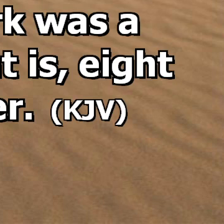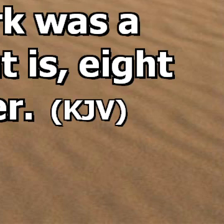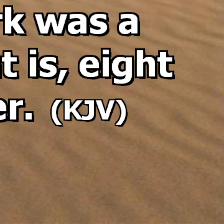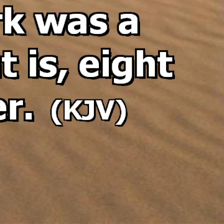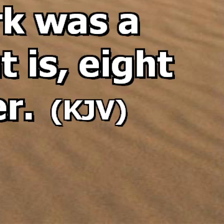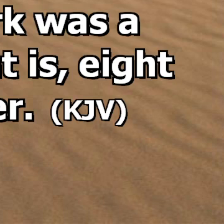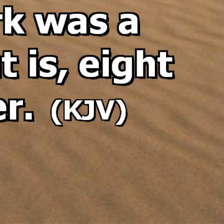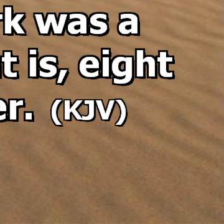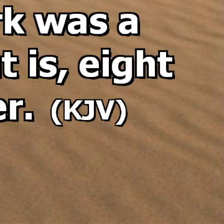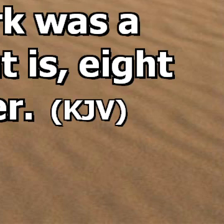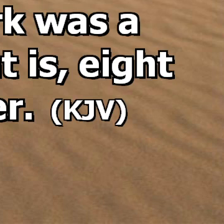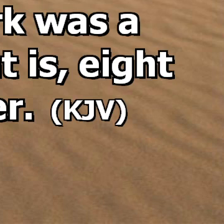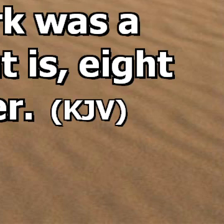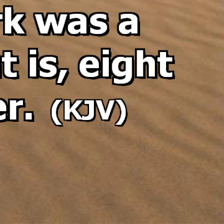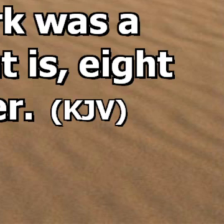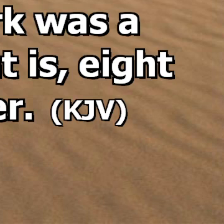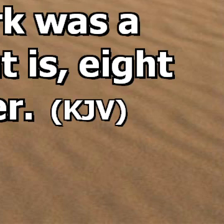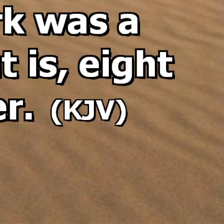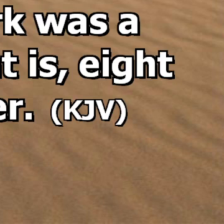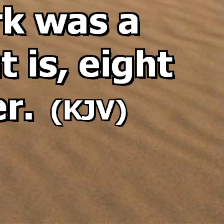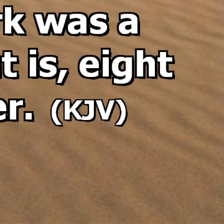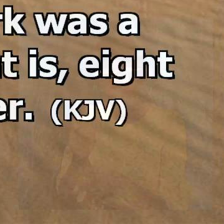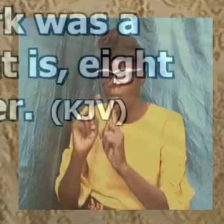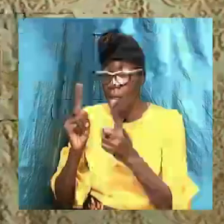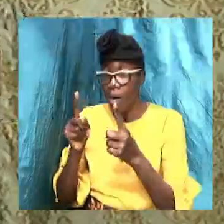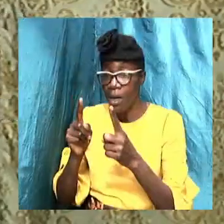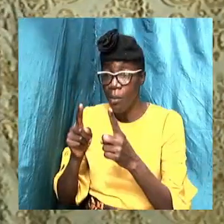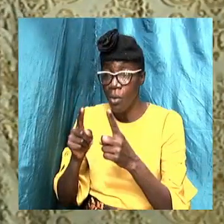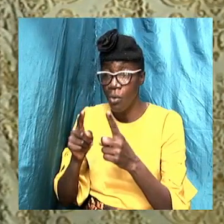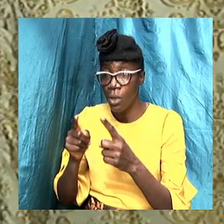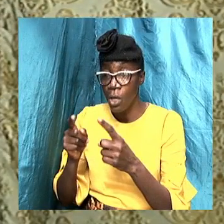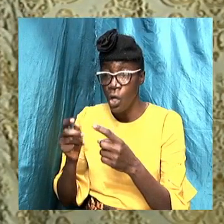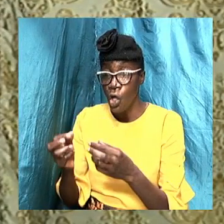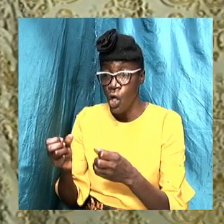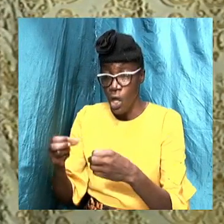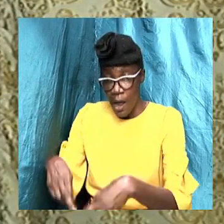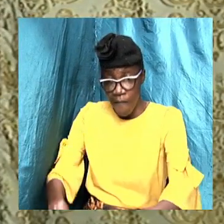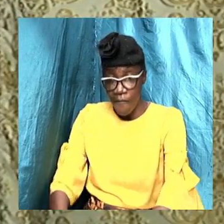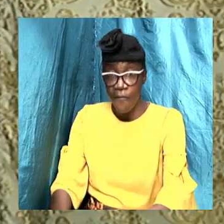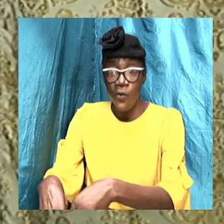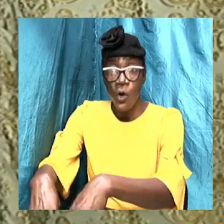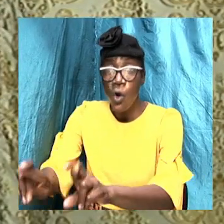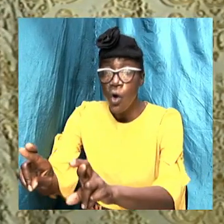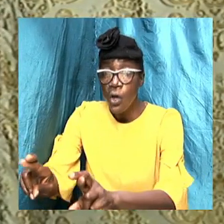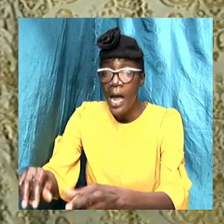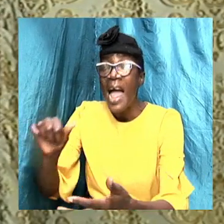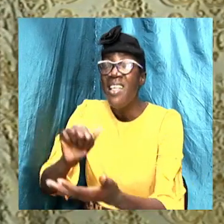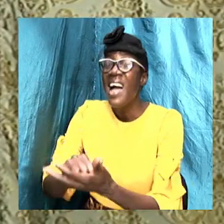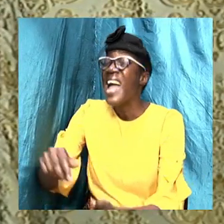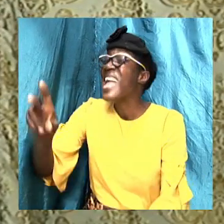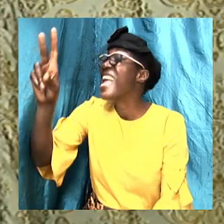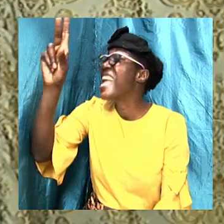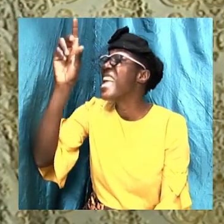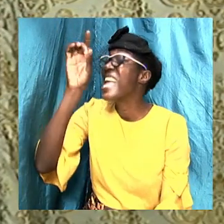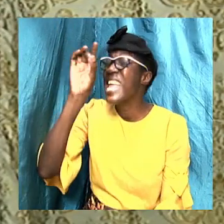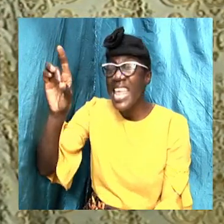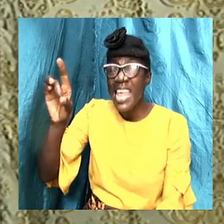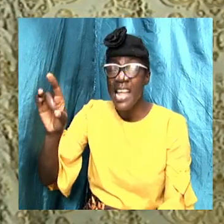So, the apostle Peter mentioned the flood. And that eight souls were saved.